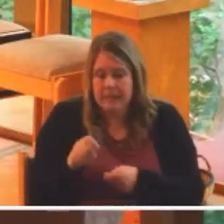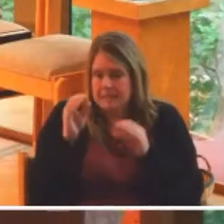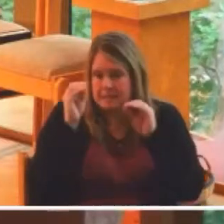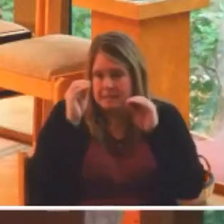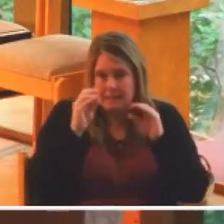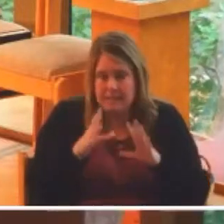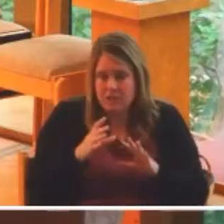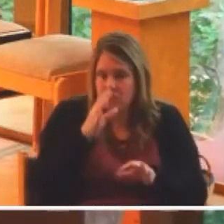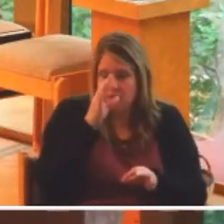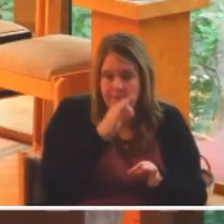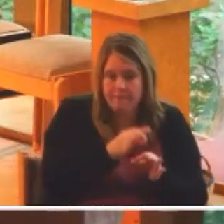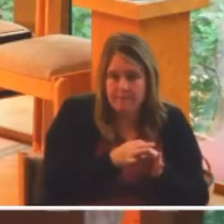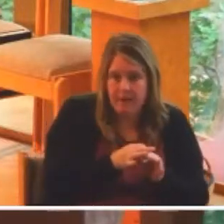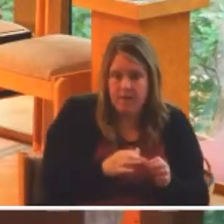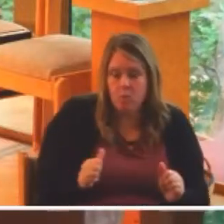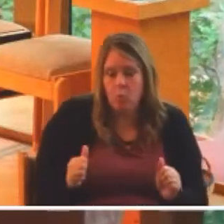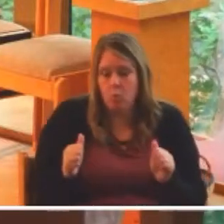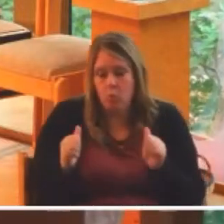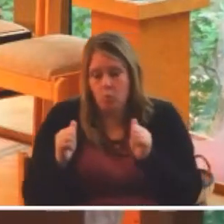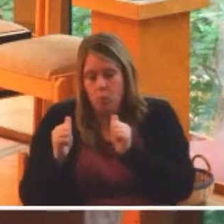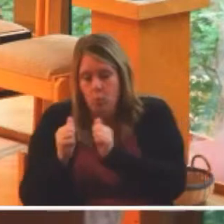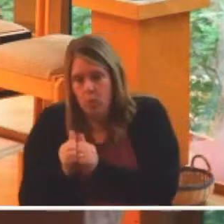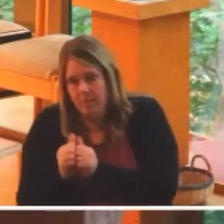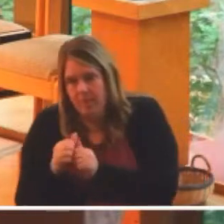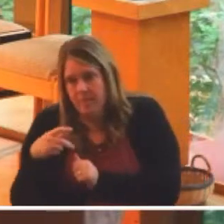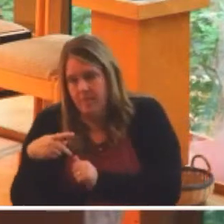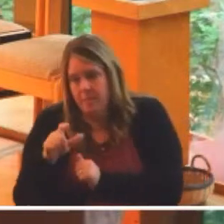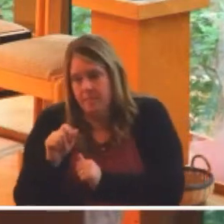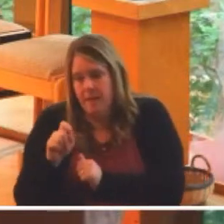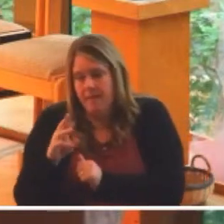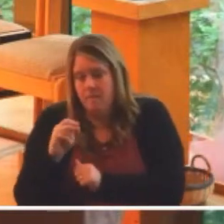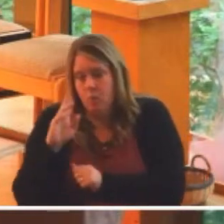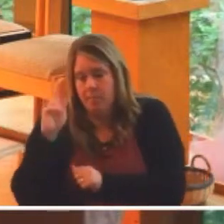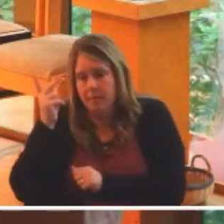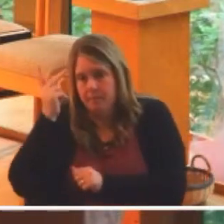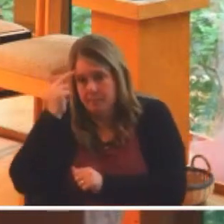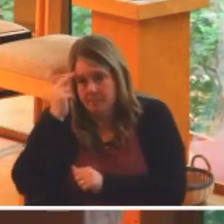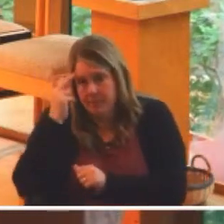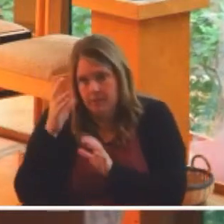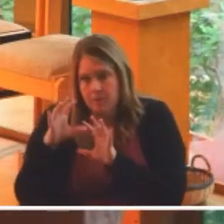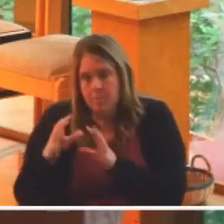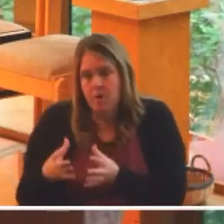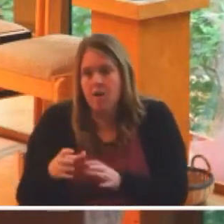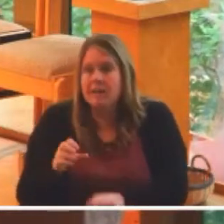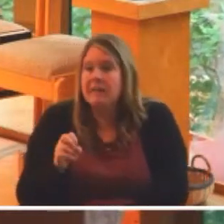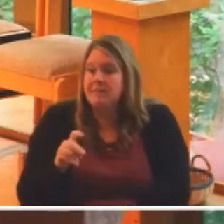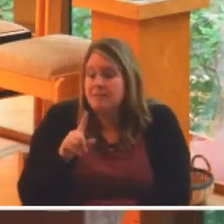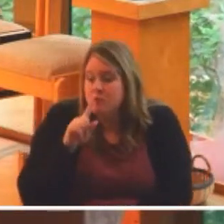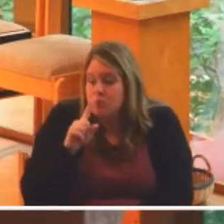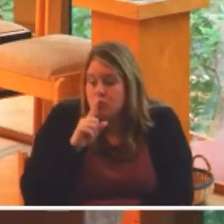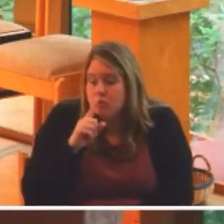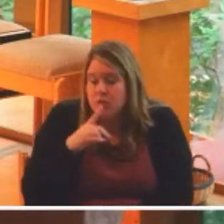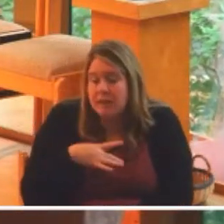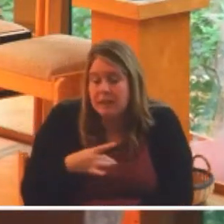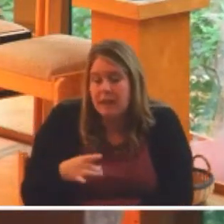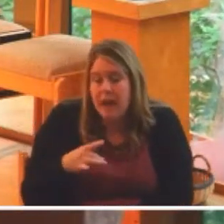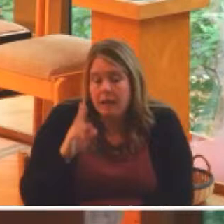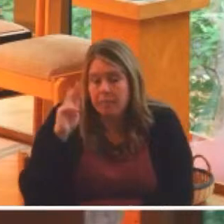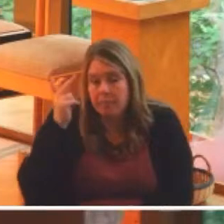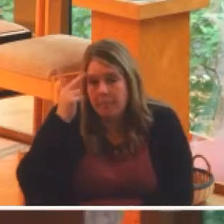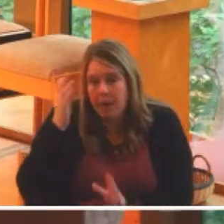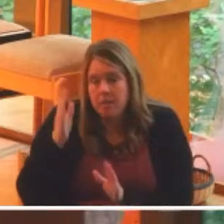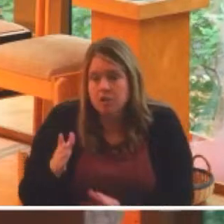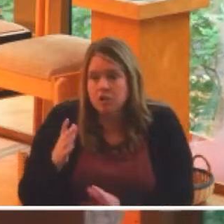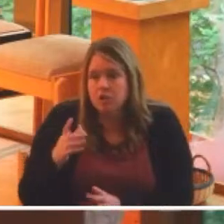the platform of a political party or the speeches of a particular politician, even if you really, really like them. The